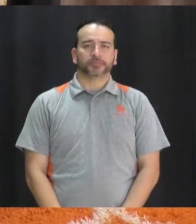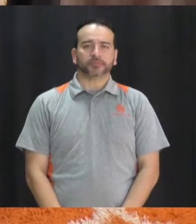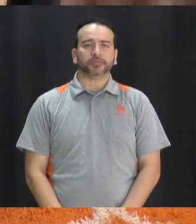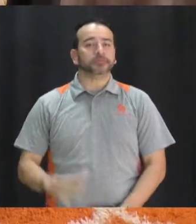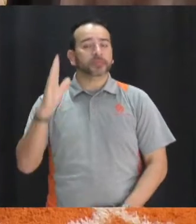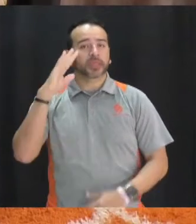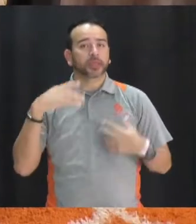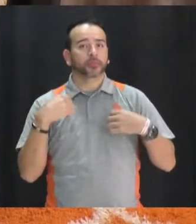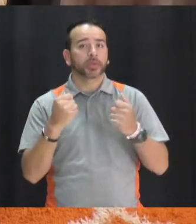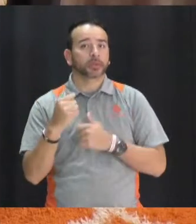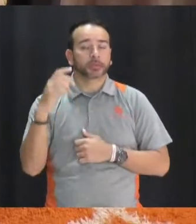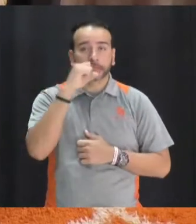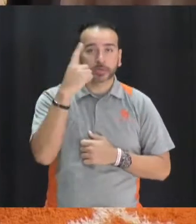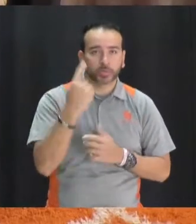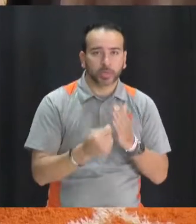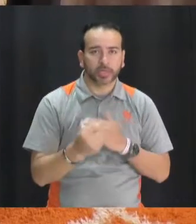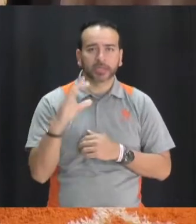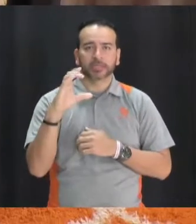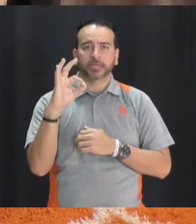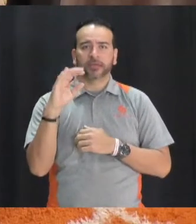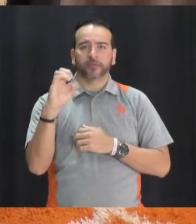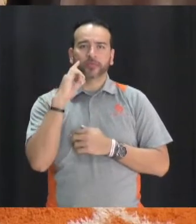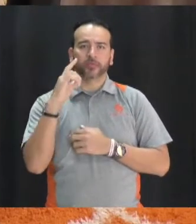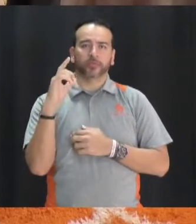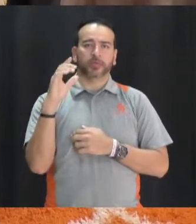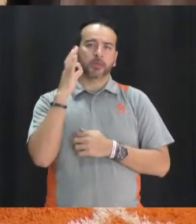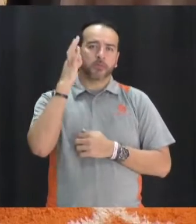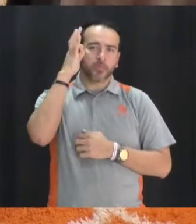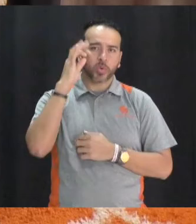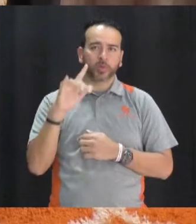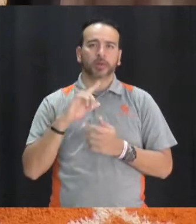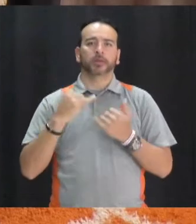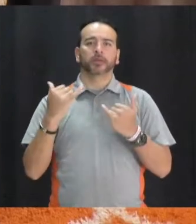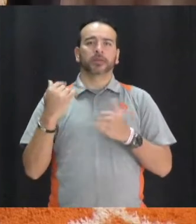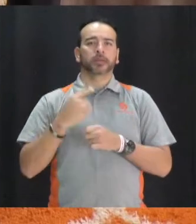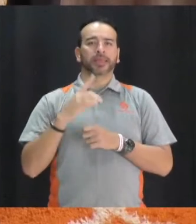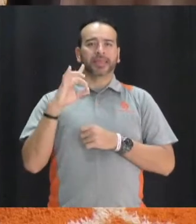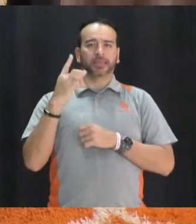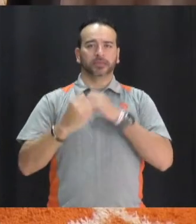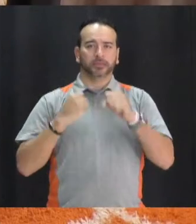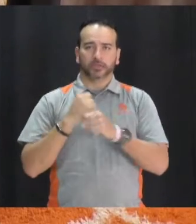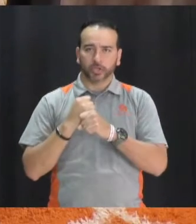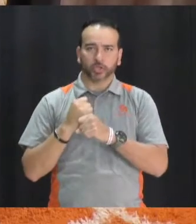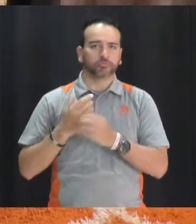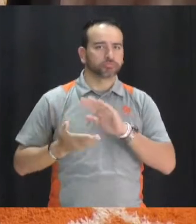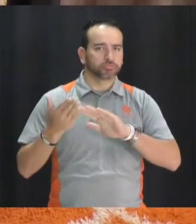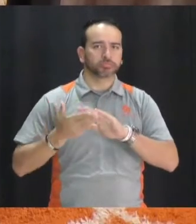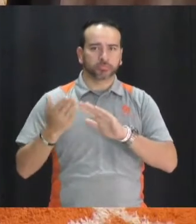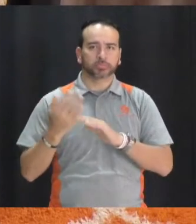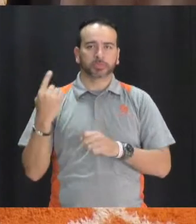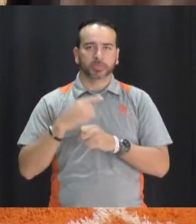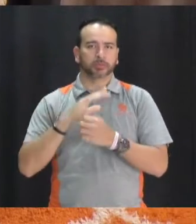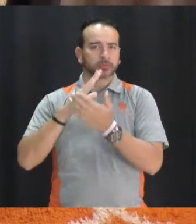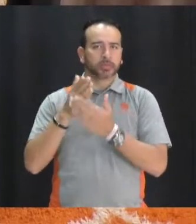Hey Braves, guess what? The CFE Boone Branch is back with its eighth year of operation. And best of all, if you stop by the branch